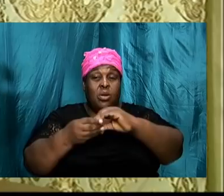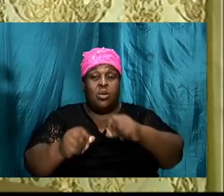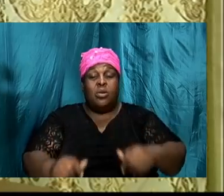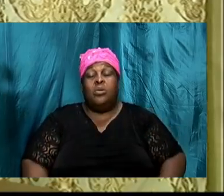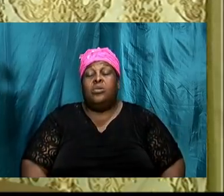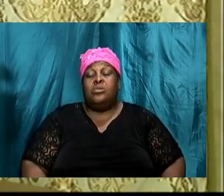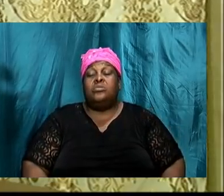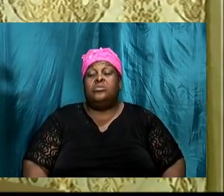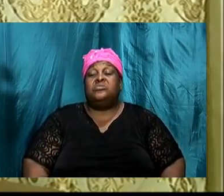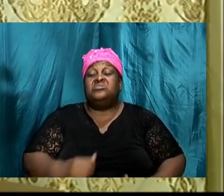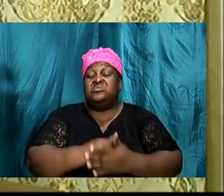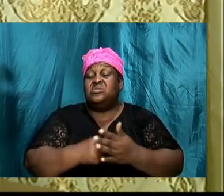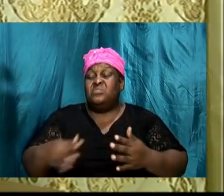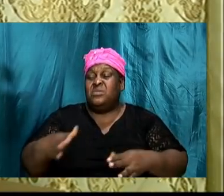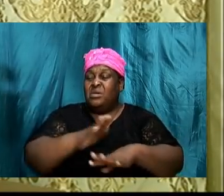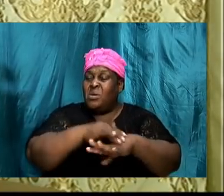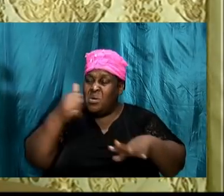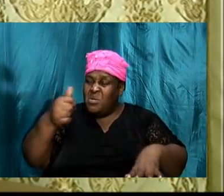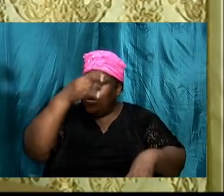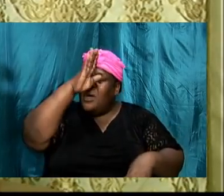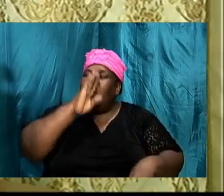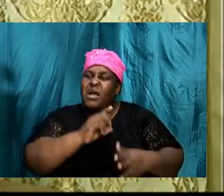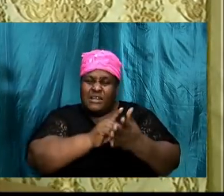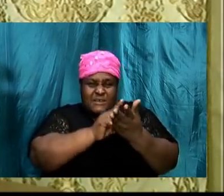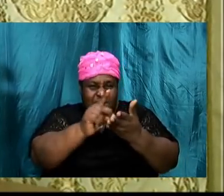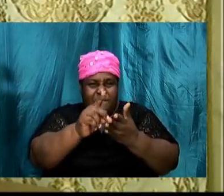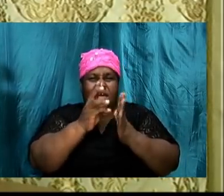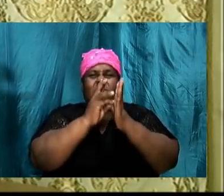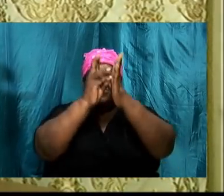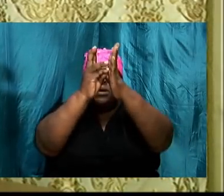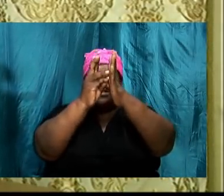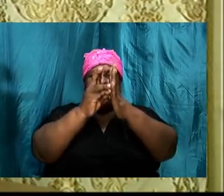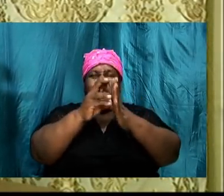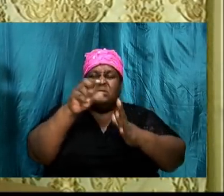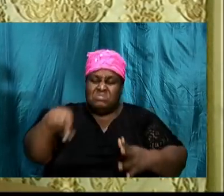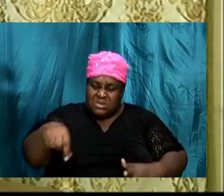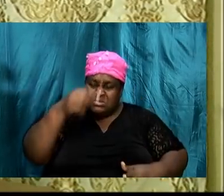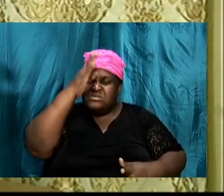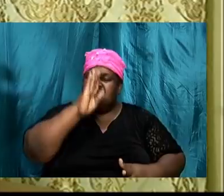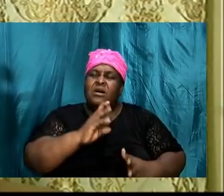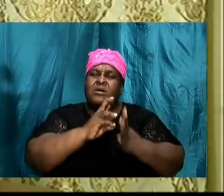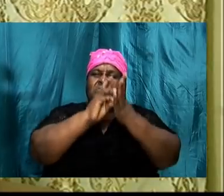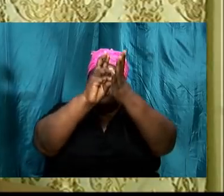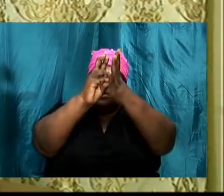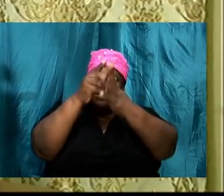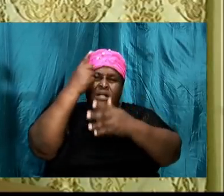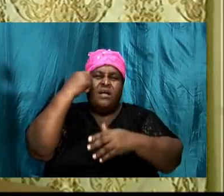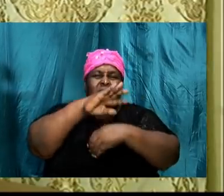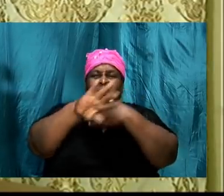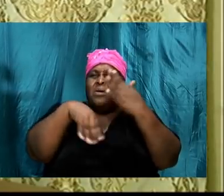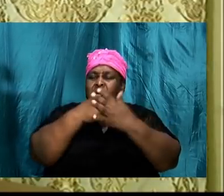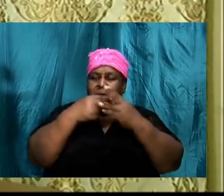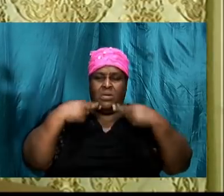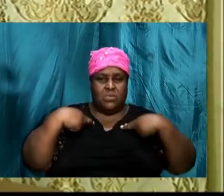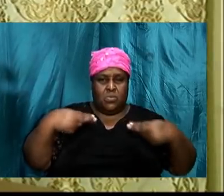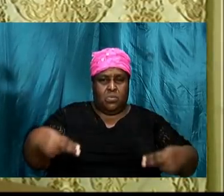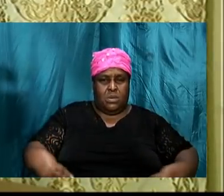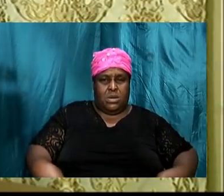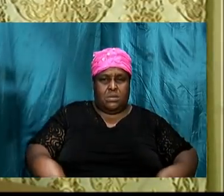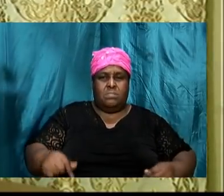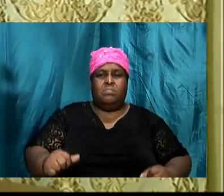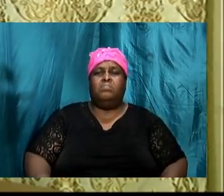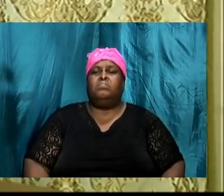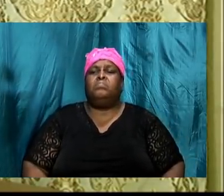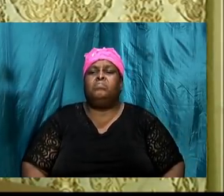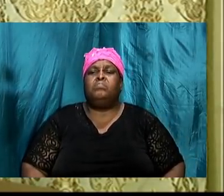will. And this is God's will for all mankind. And, for example, the Bible